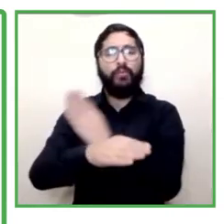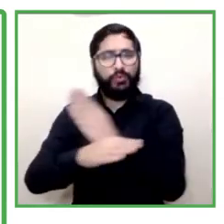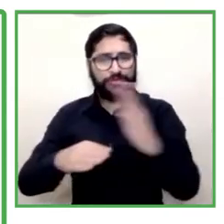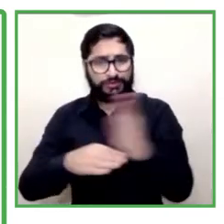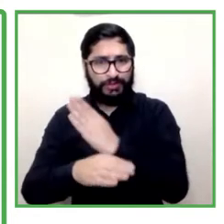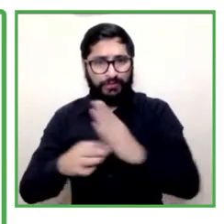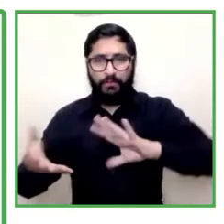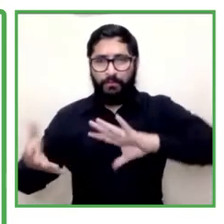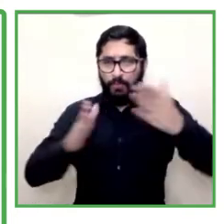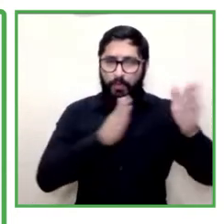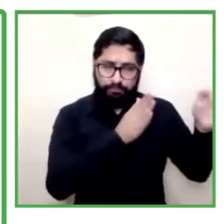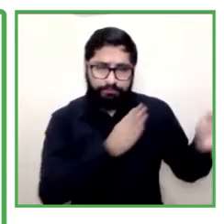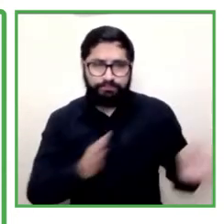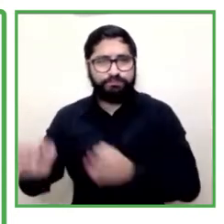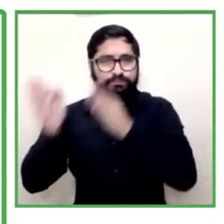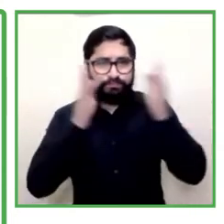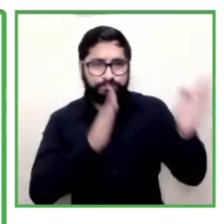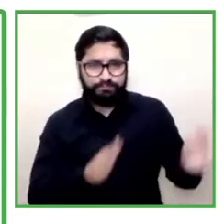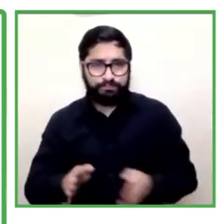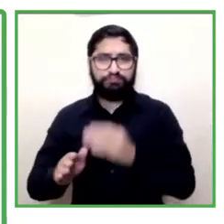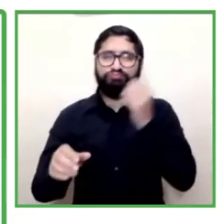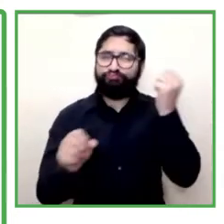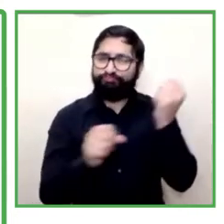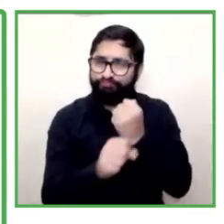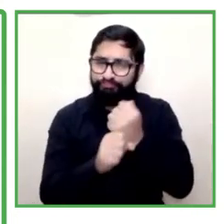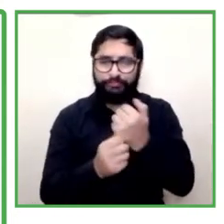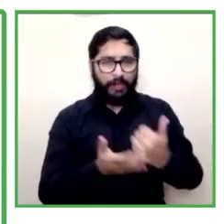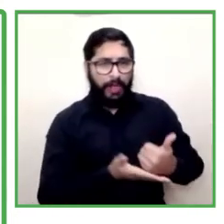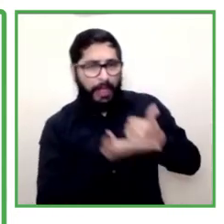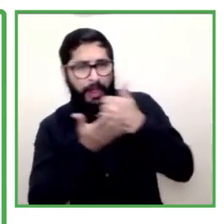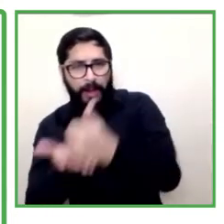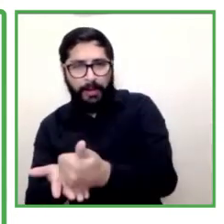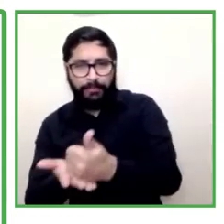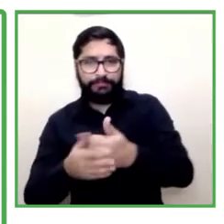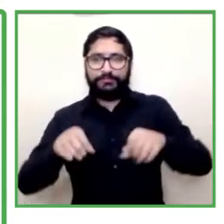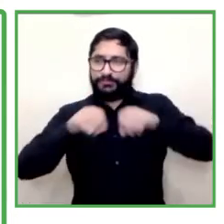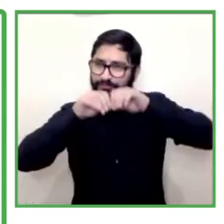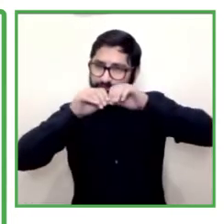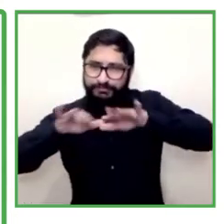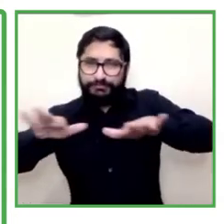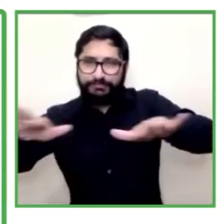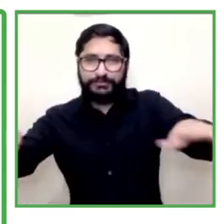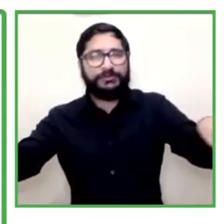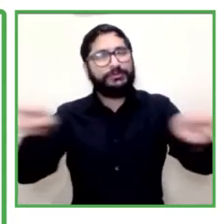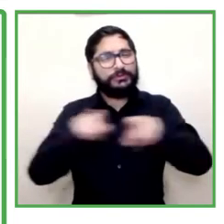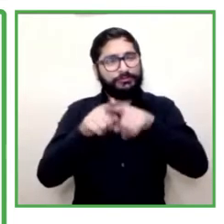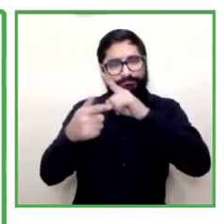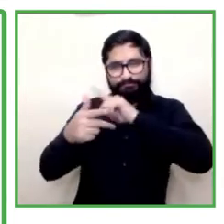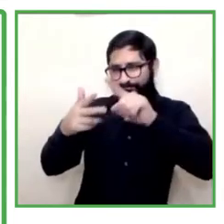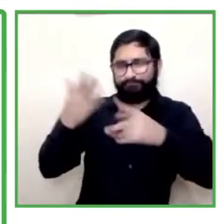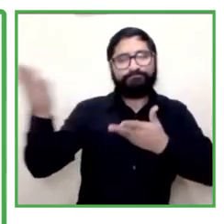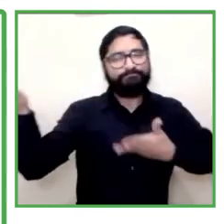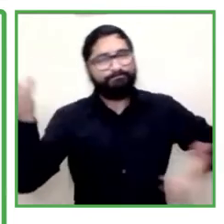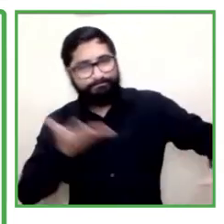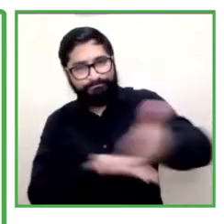this is distributed in a different way and the interchange relationships are fair